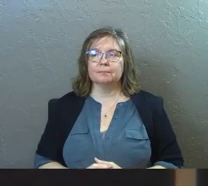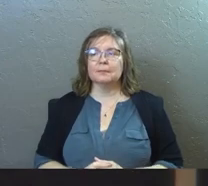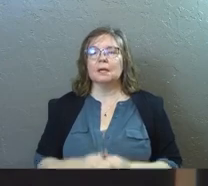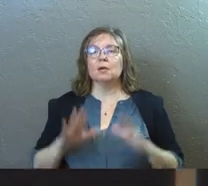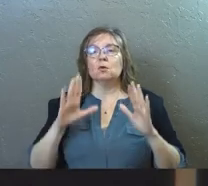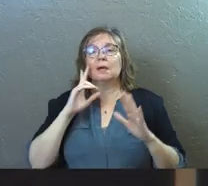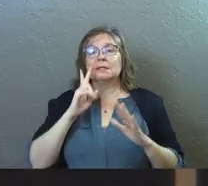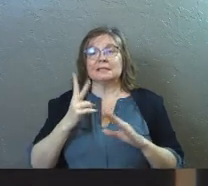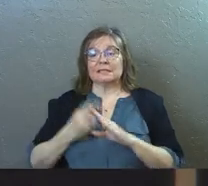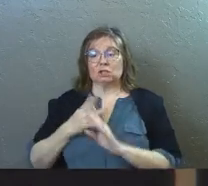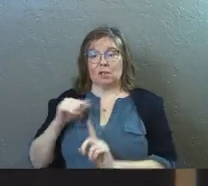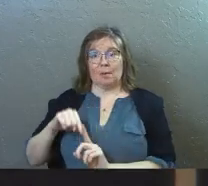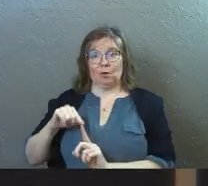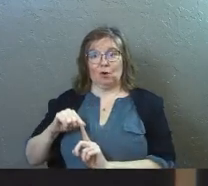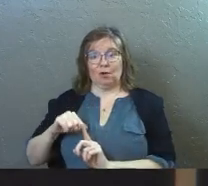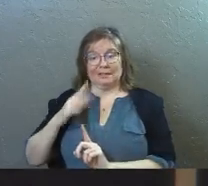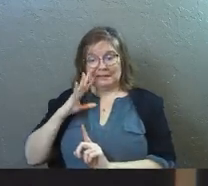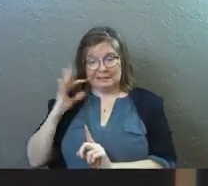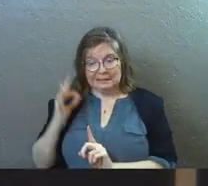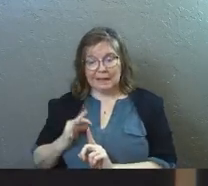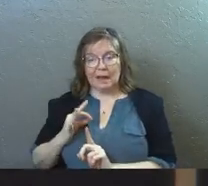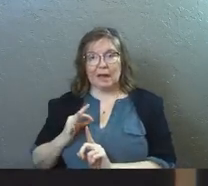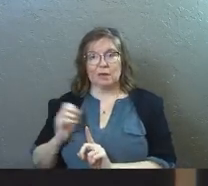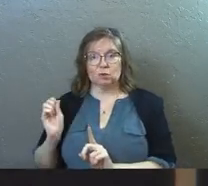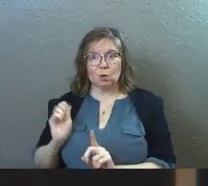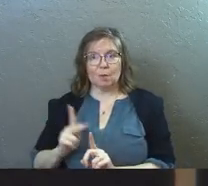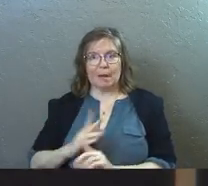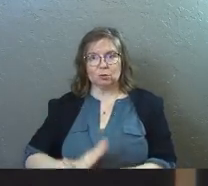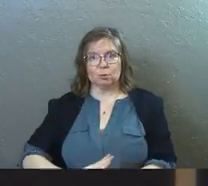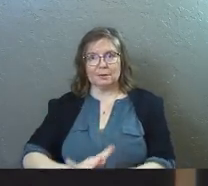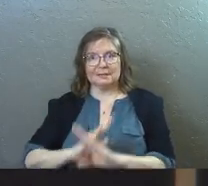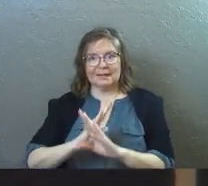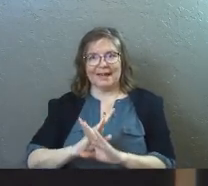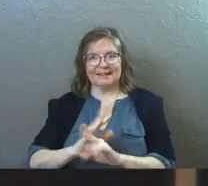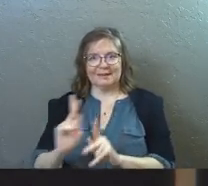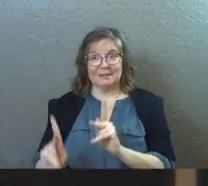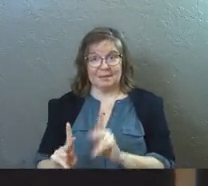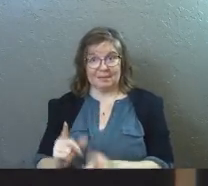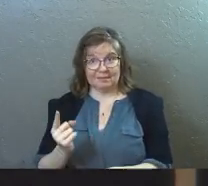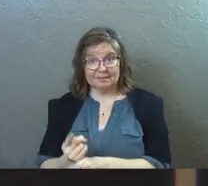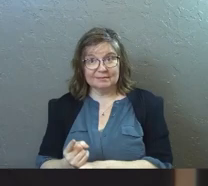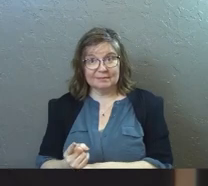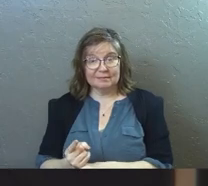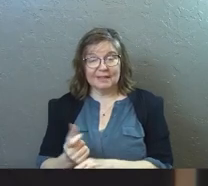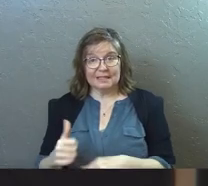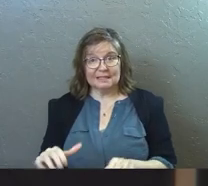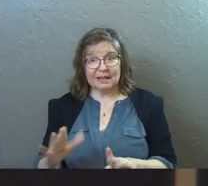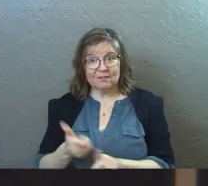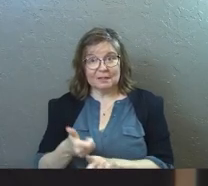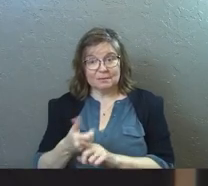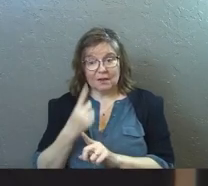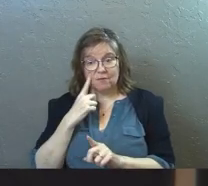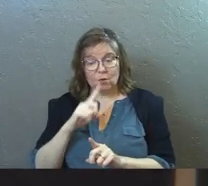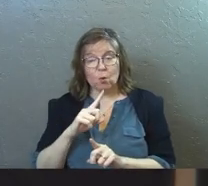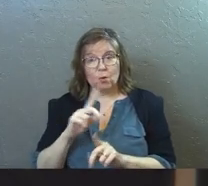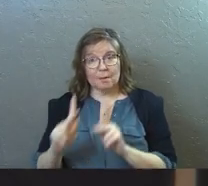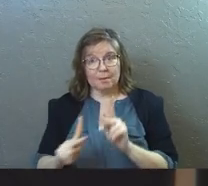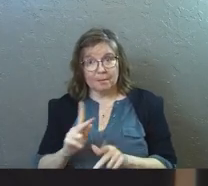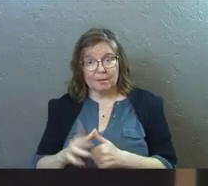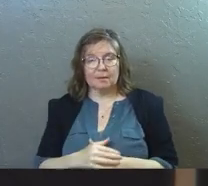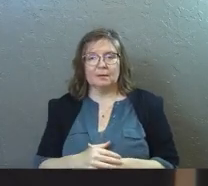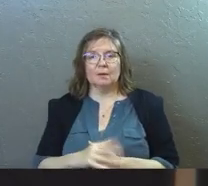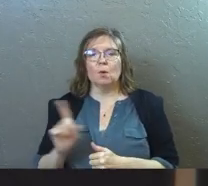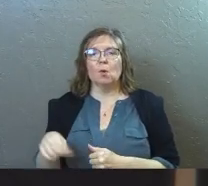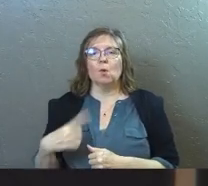It's great to see a shepherd decide to go back and protect their flock. Amen. And sacrifice themselves for their flock.